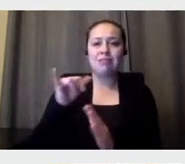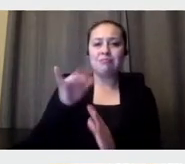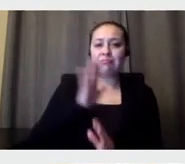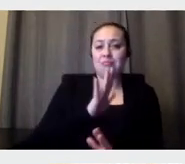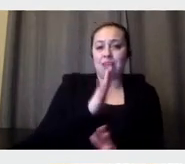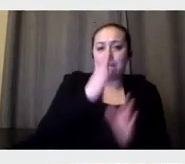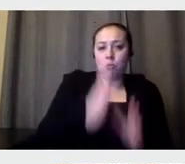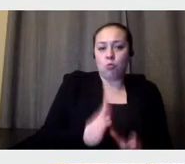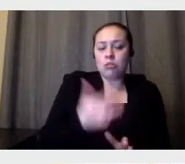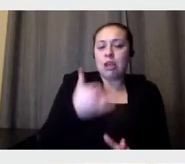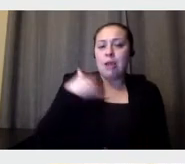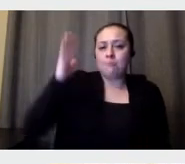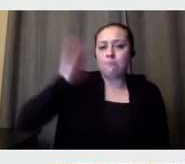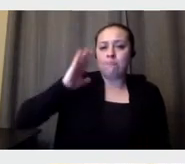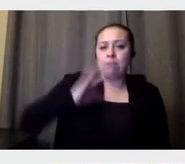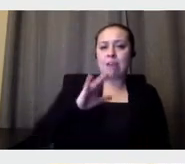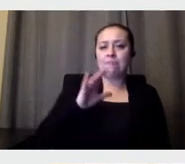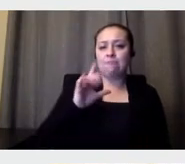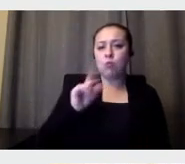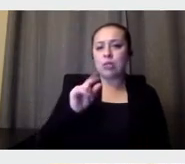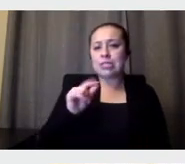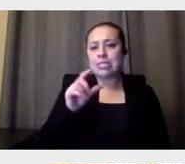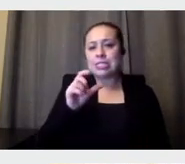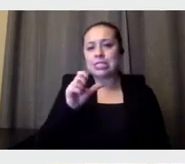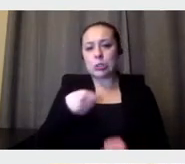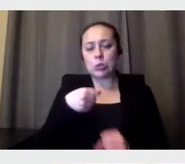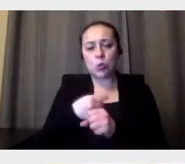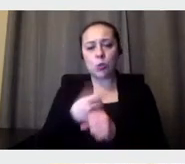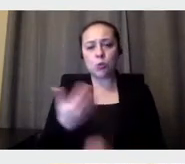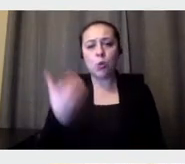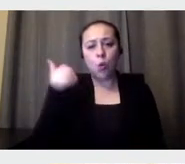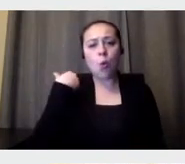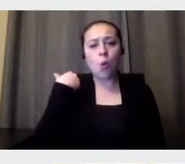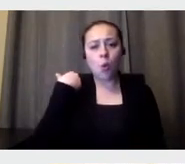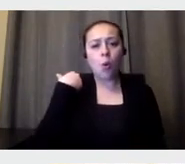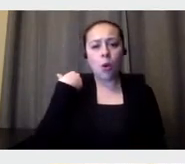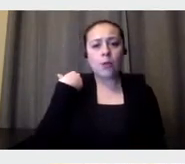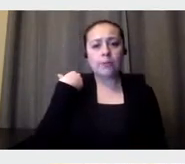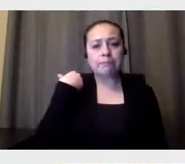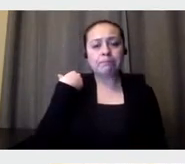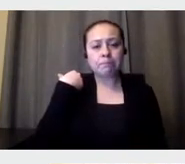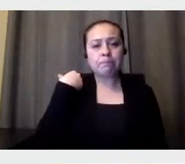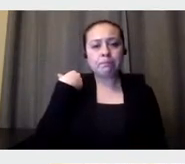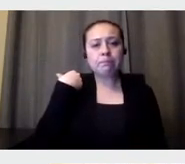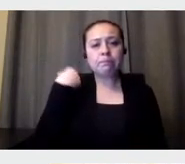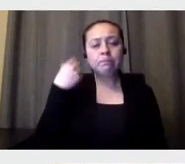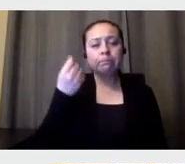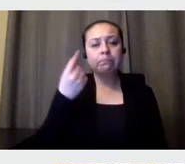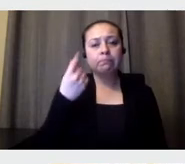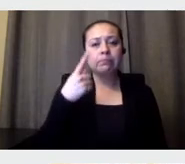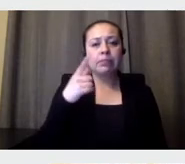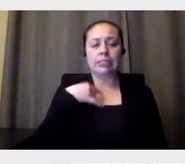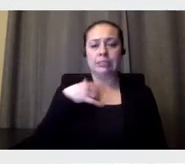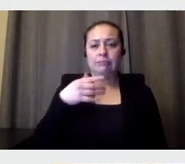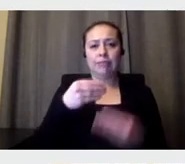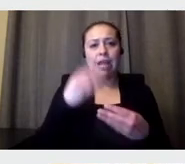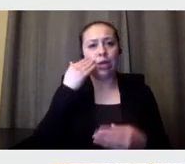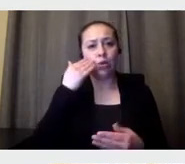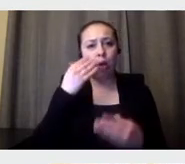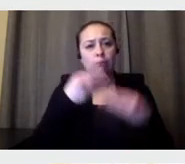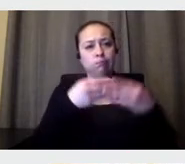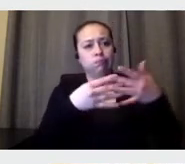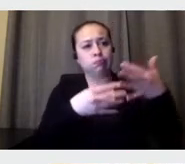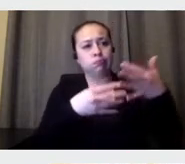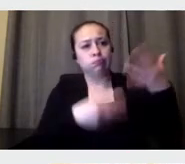fifties. And pentagram is from the 72 FM ground. So I don't want to continue saying names because I'm going to mention other names. And